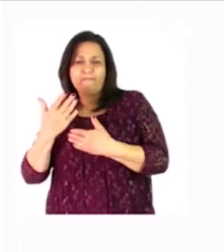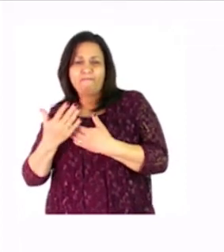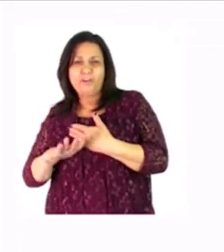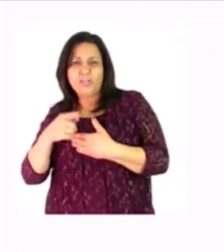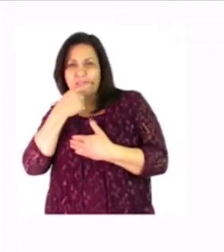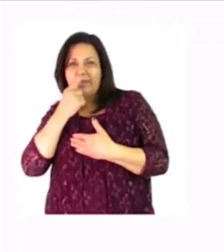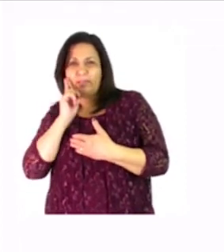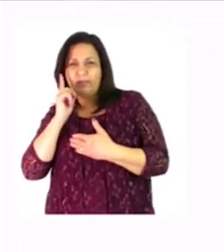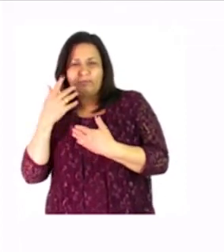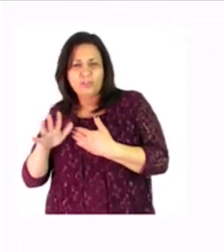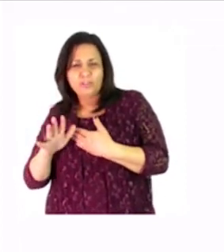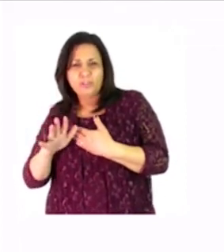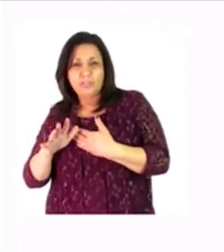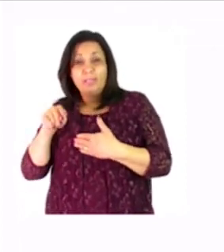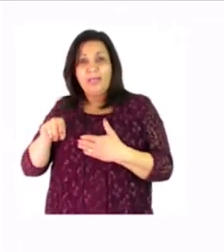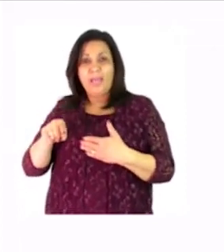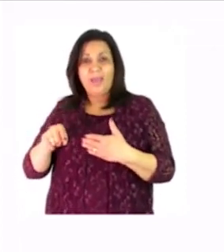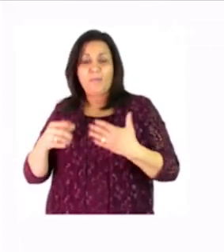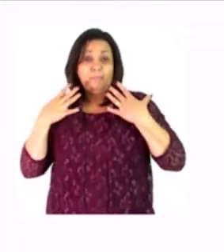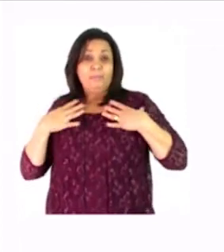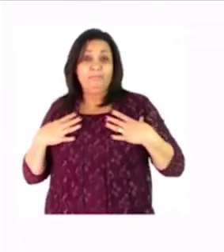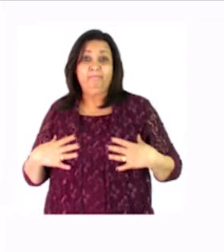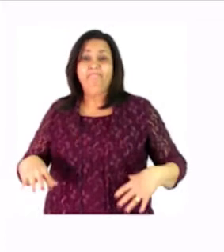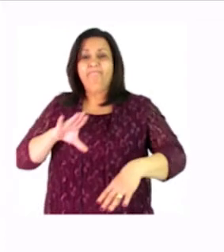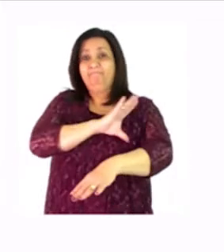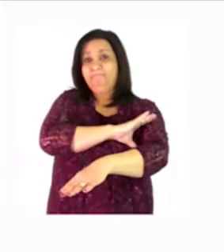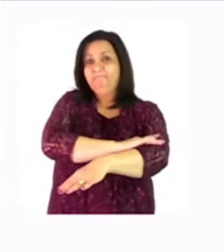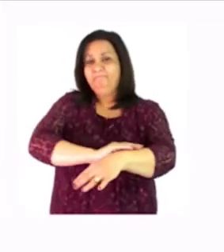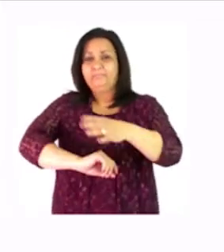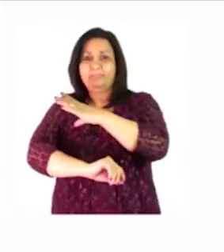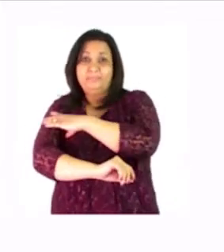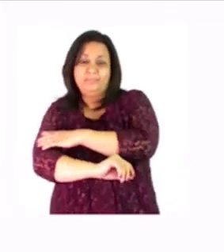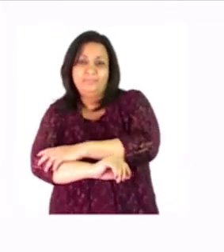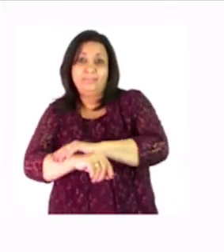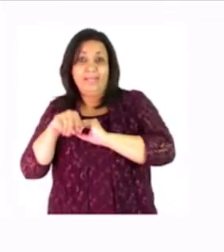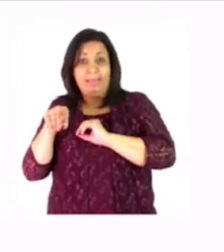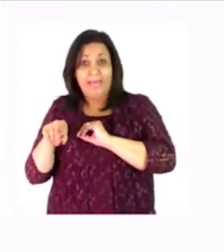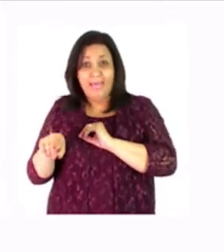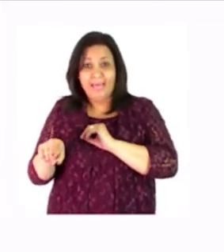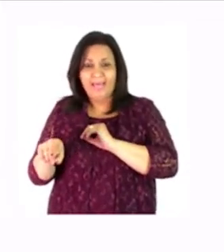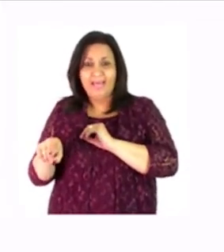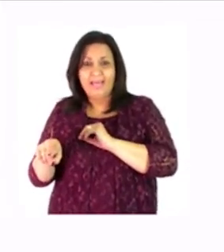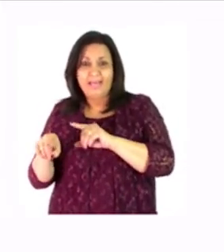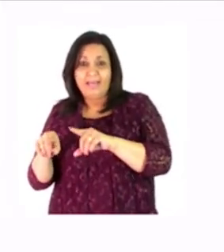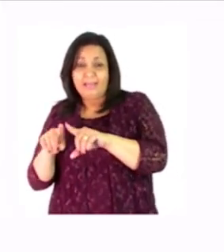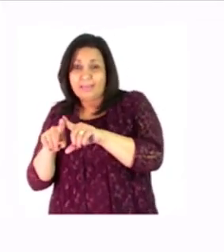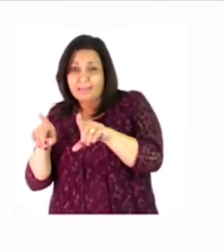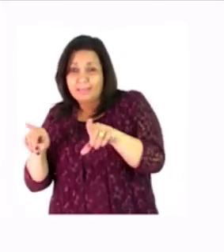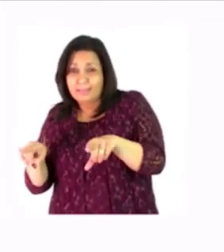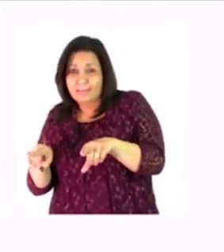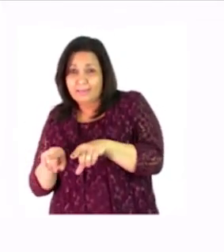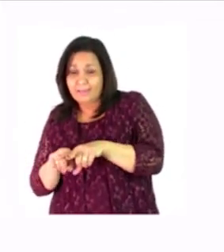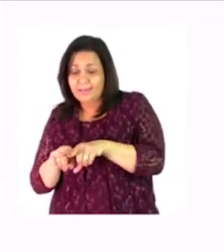bath we need to get dressed the little boy at the bottom of the page is getting